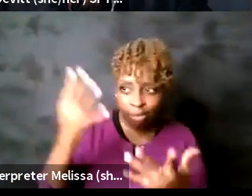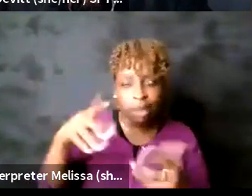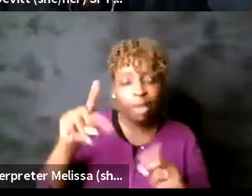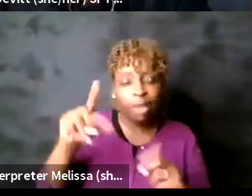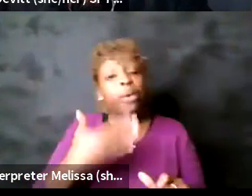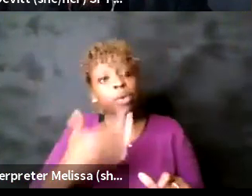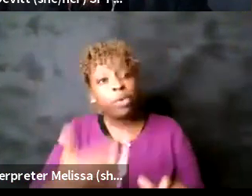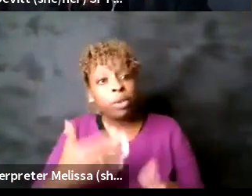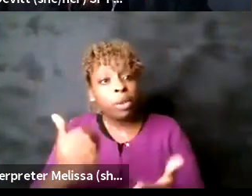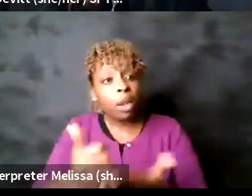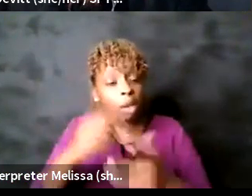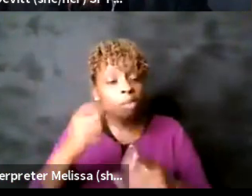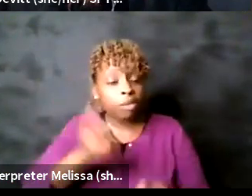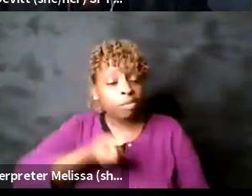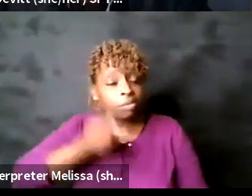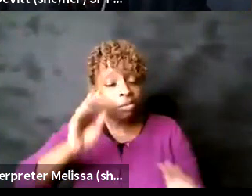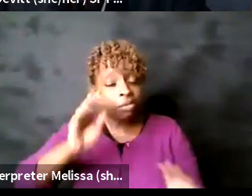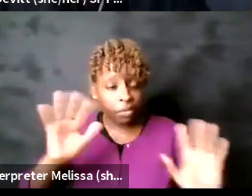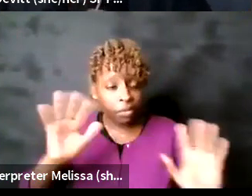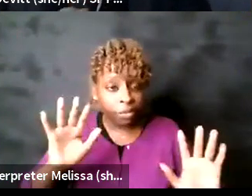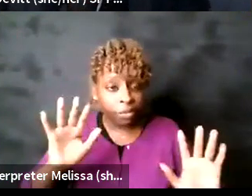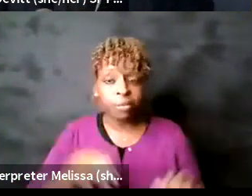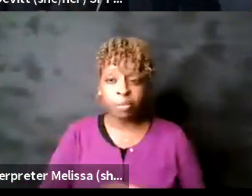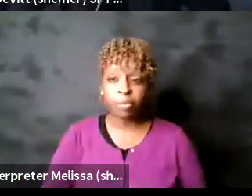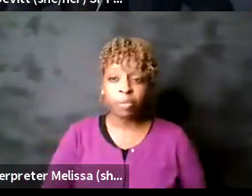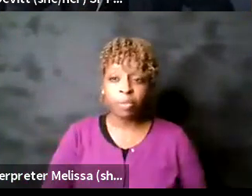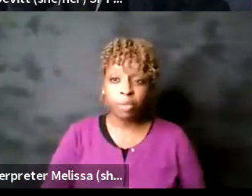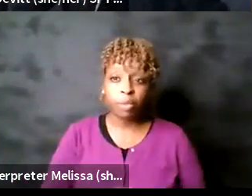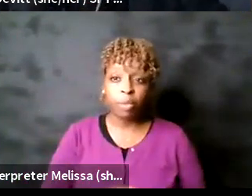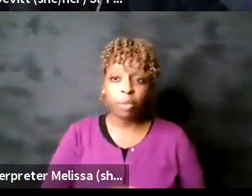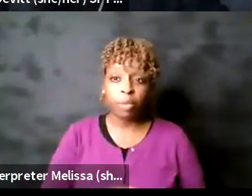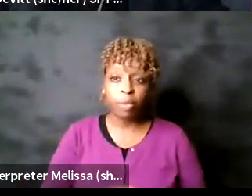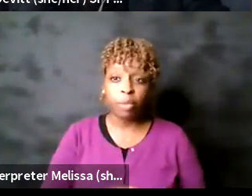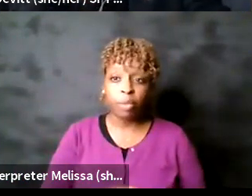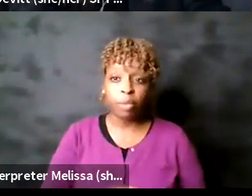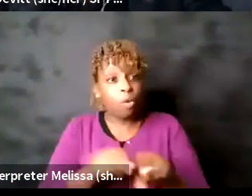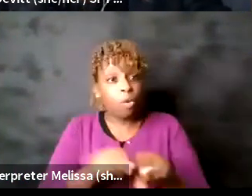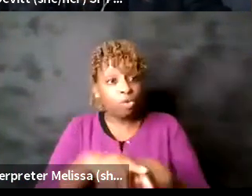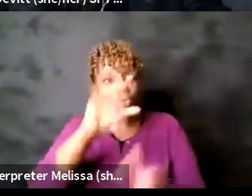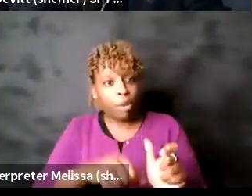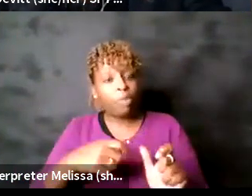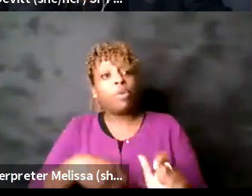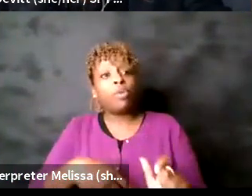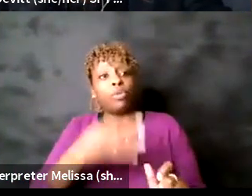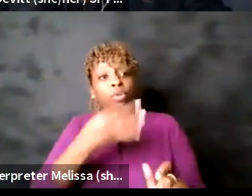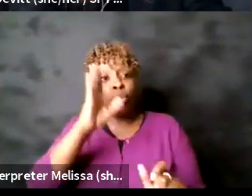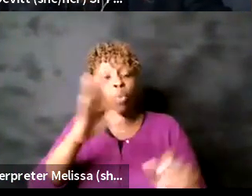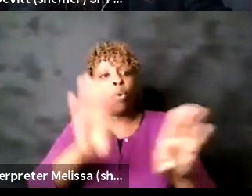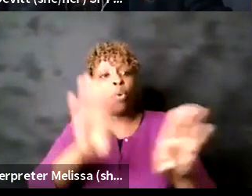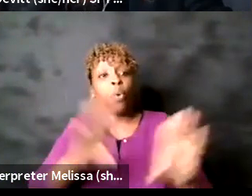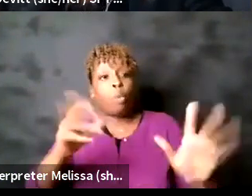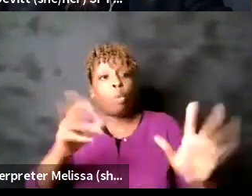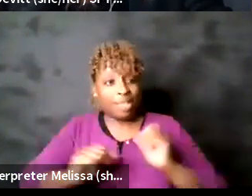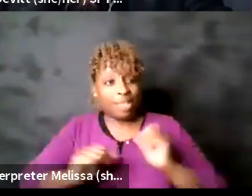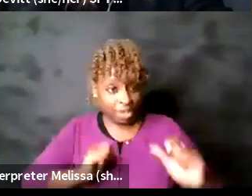but part of the thing about again reopening is using this as an opportunity to for example discuss